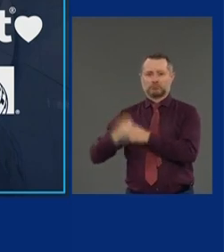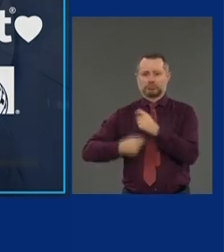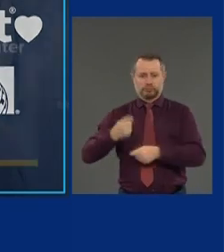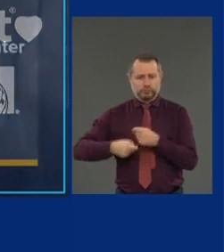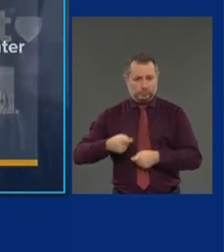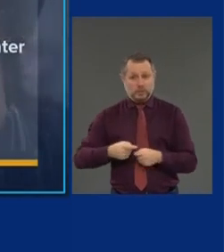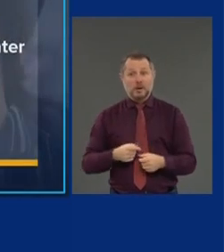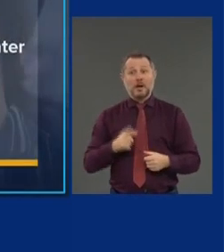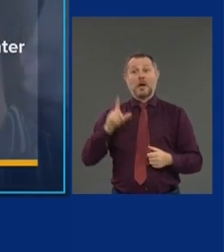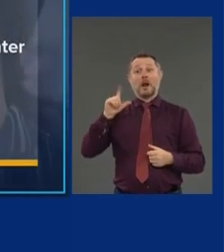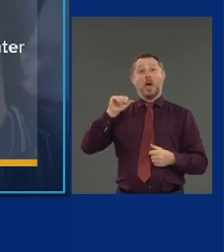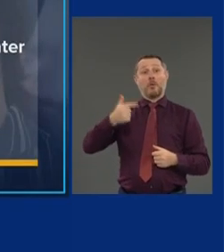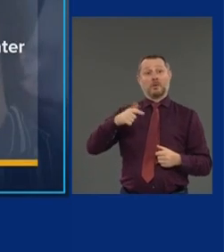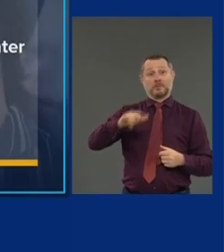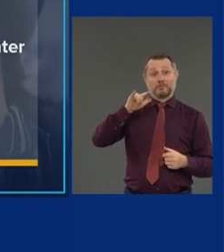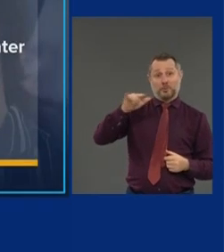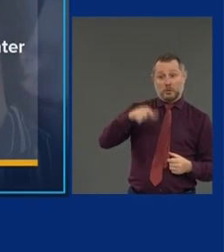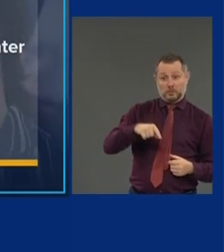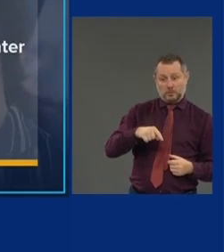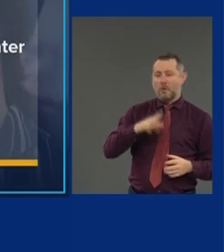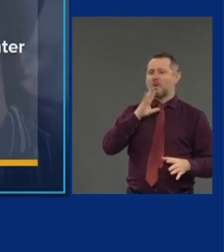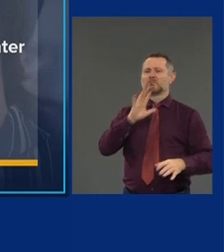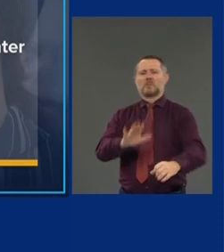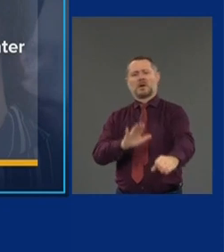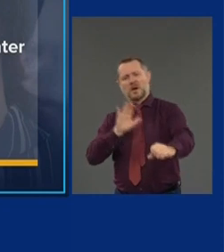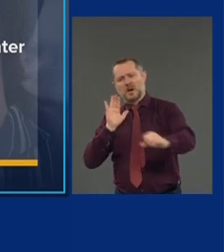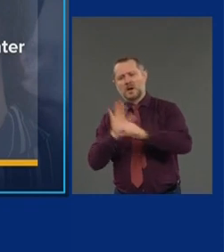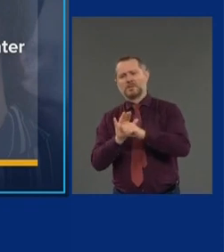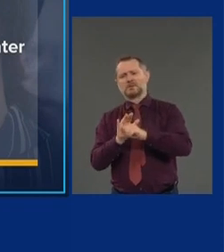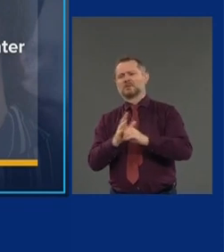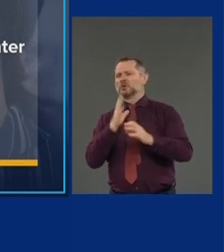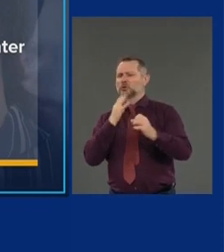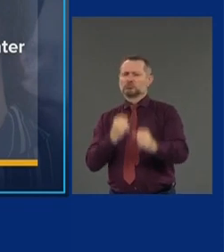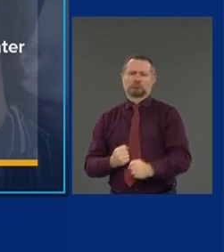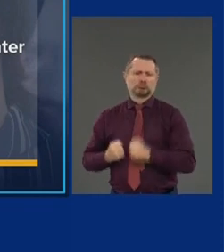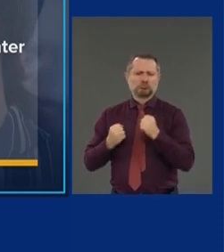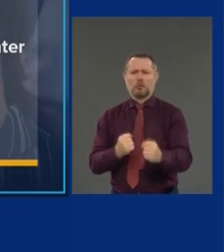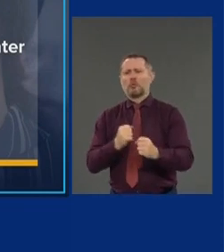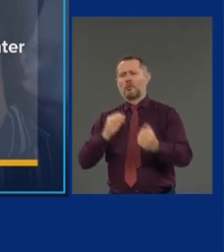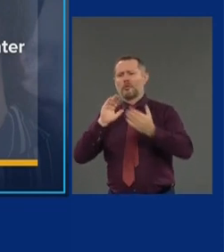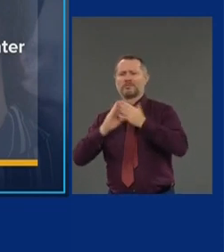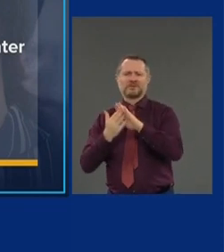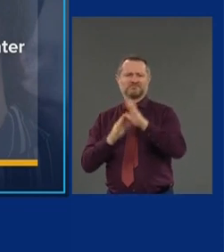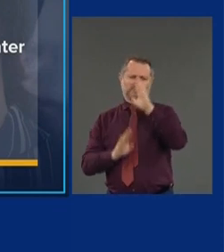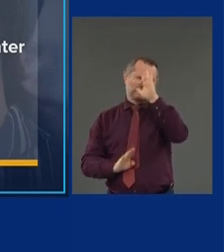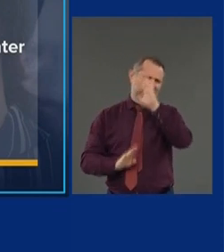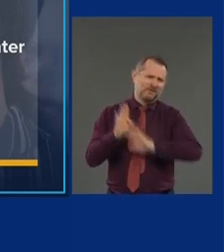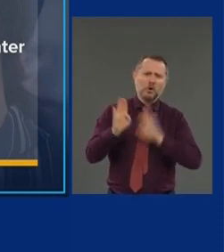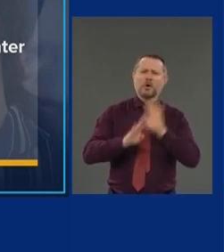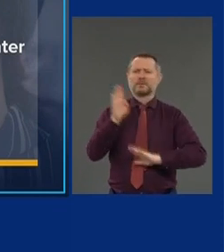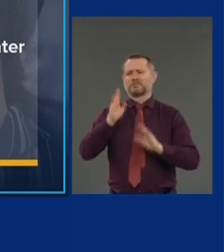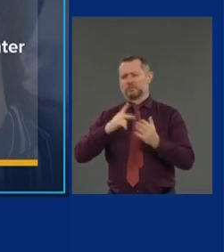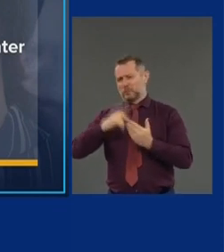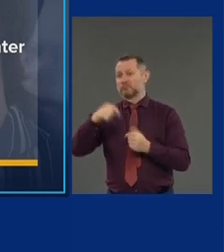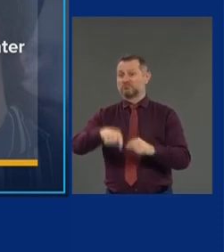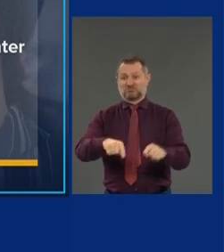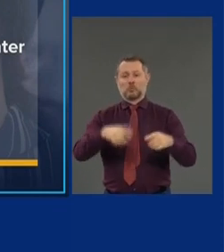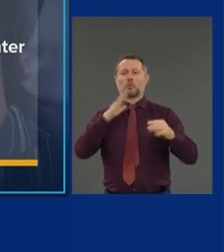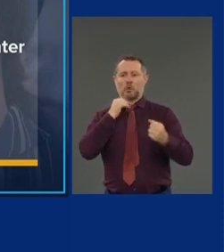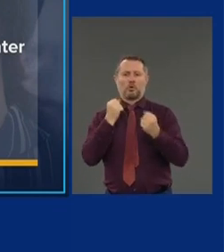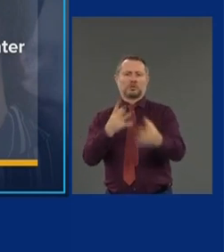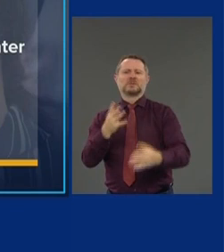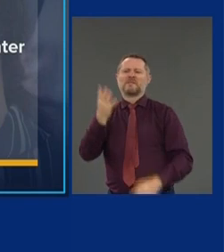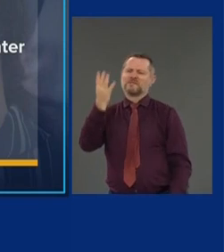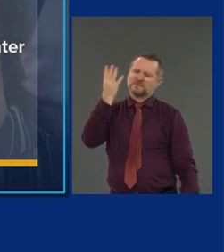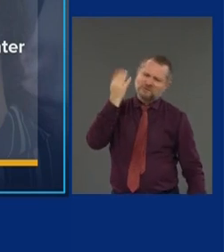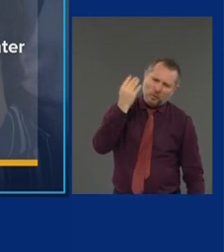fully committed to a robust community development program. This project will generate more than 14,000 good-paying jobs,